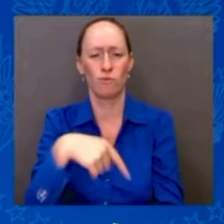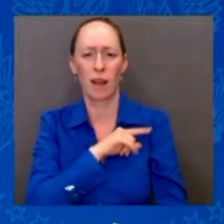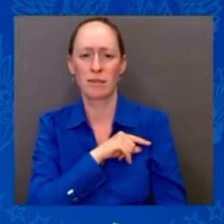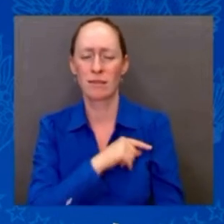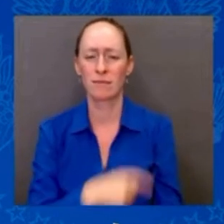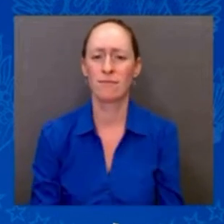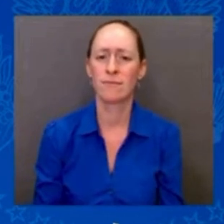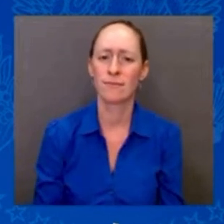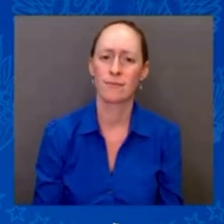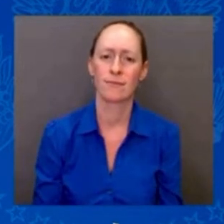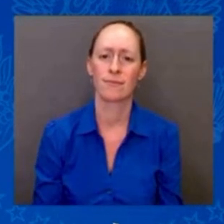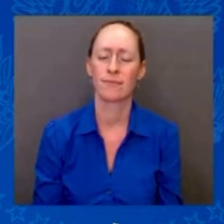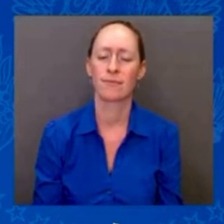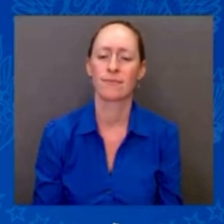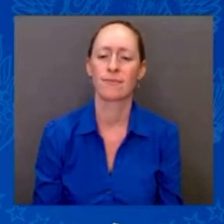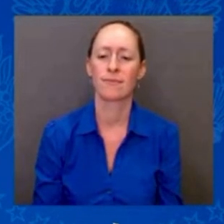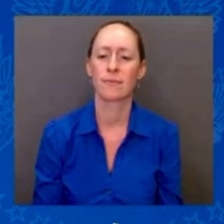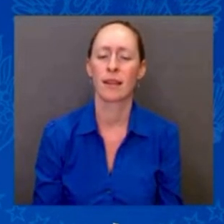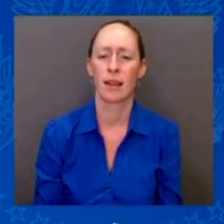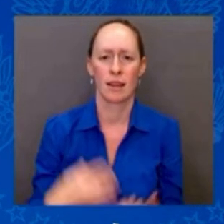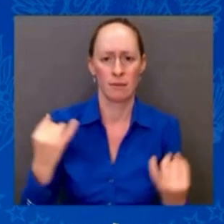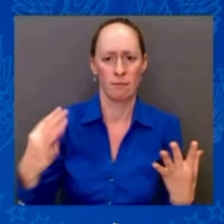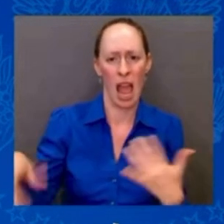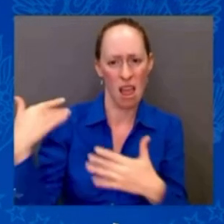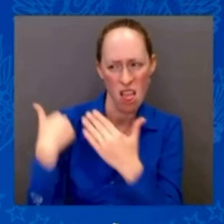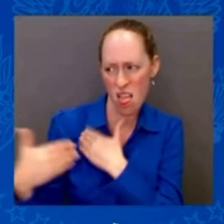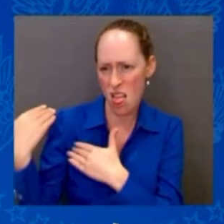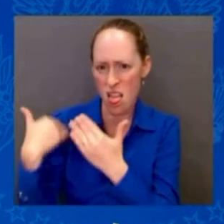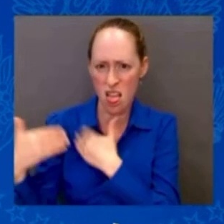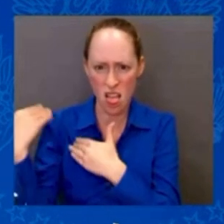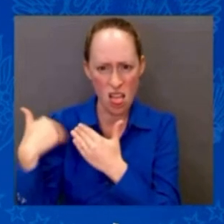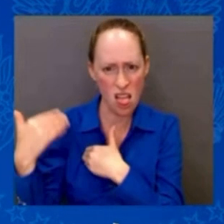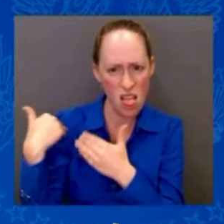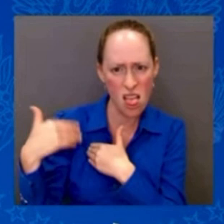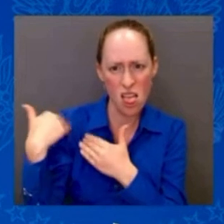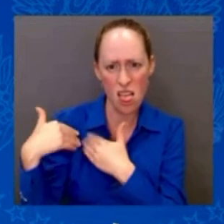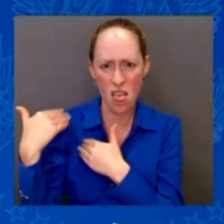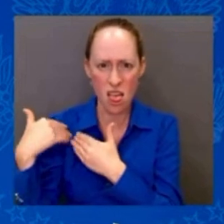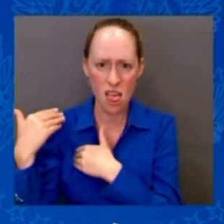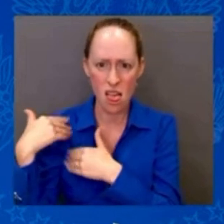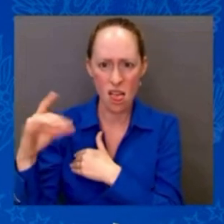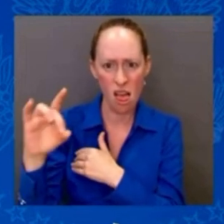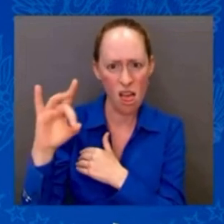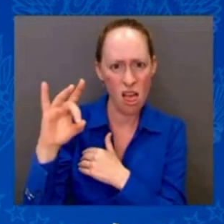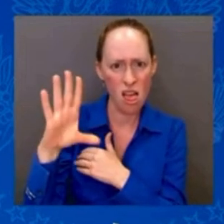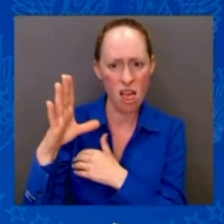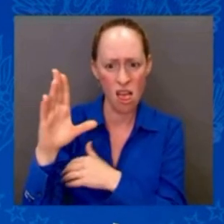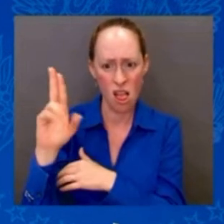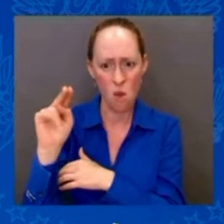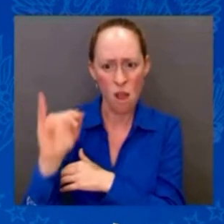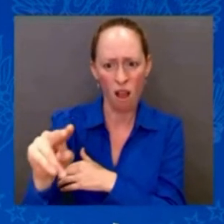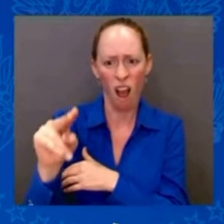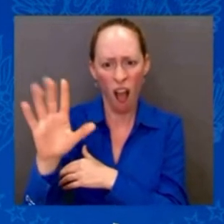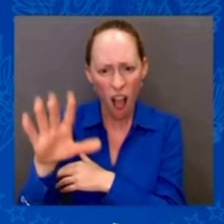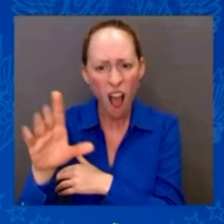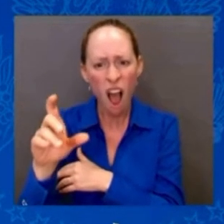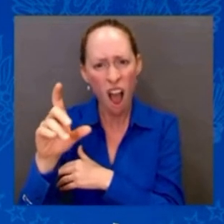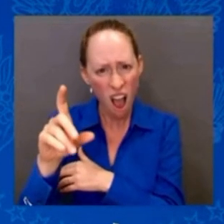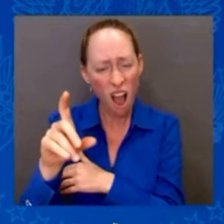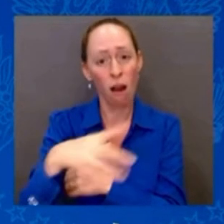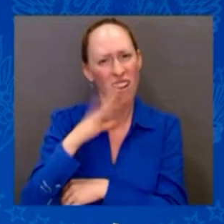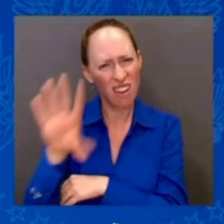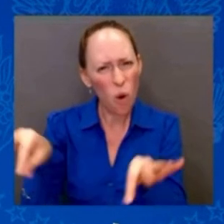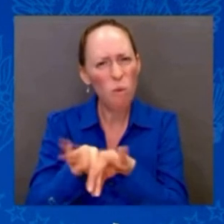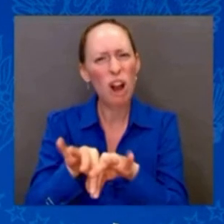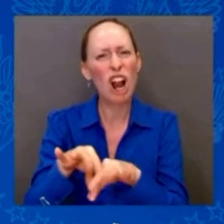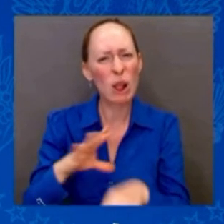really make a difference, I urge them to read the new report from the Treasury Department, which was released last week. It's the most